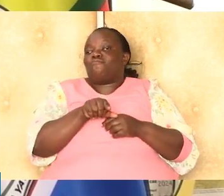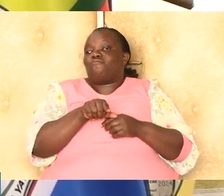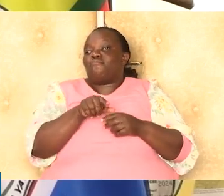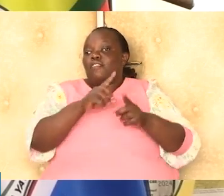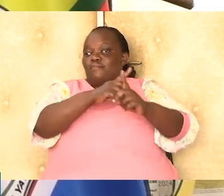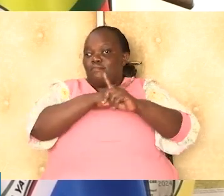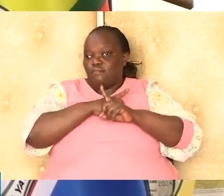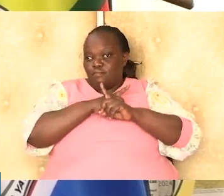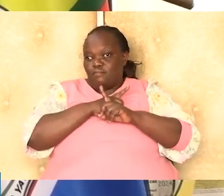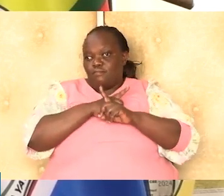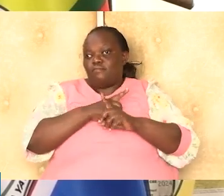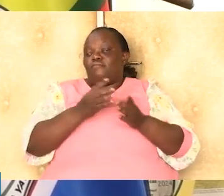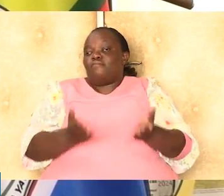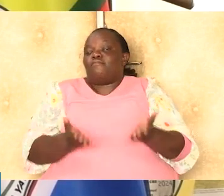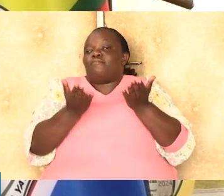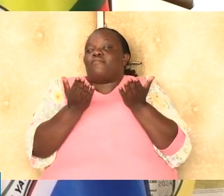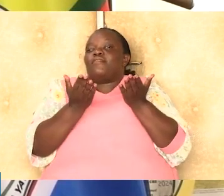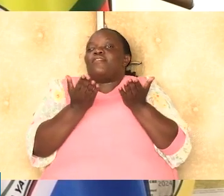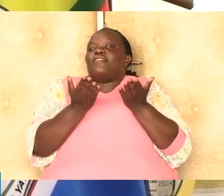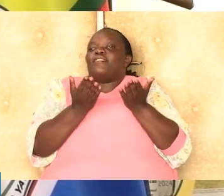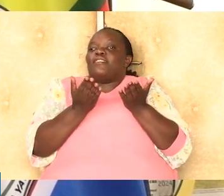preventive, actually,